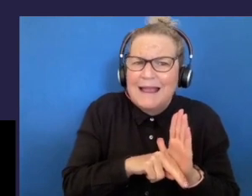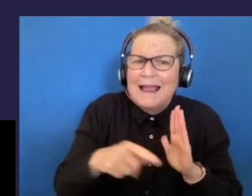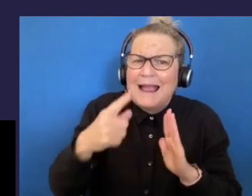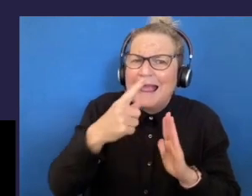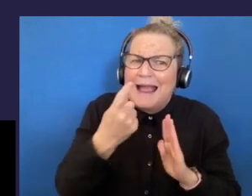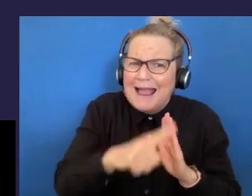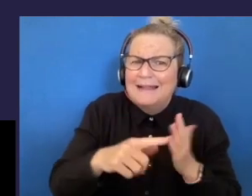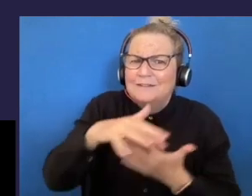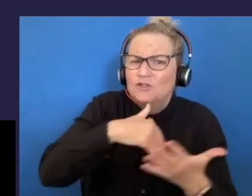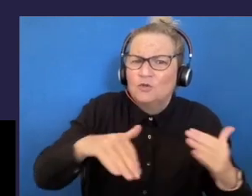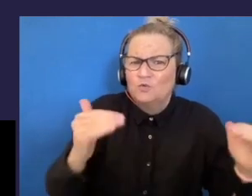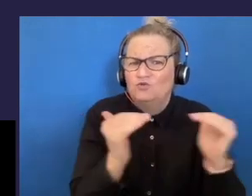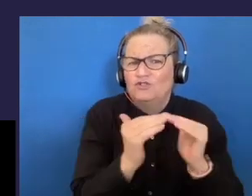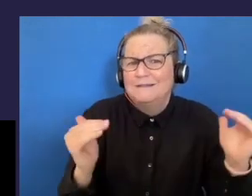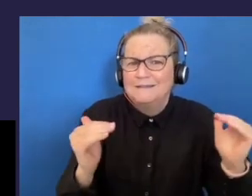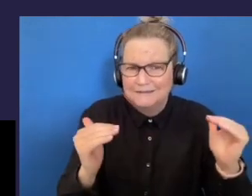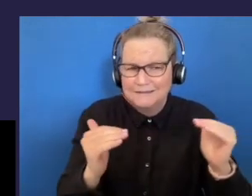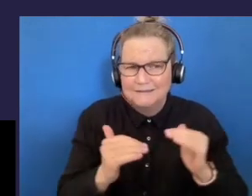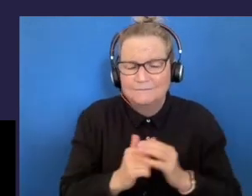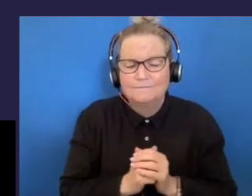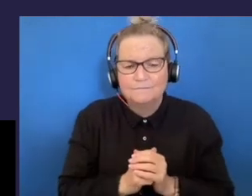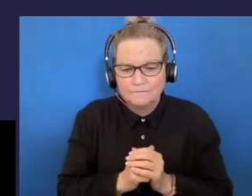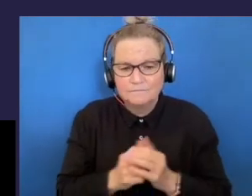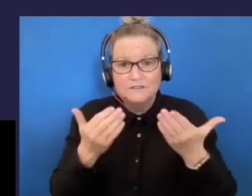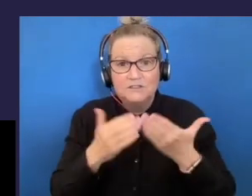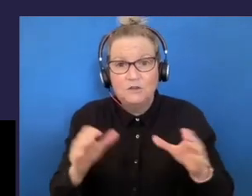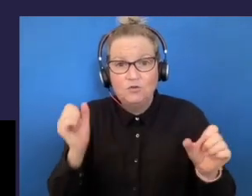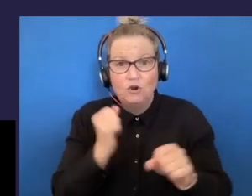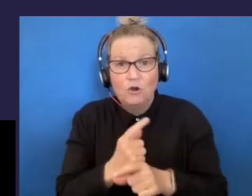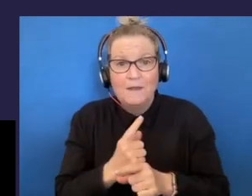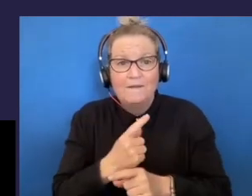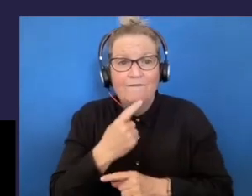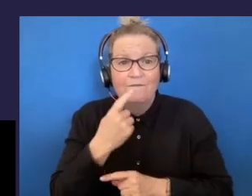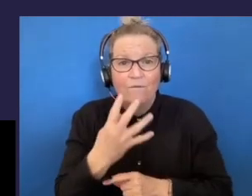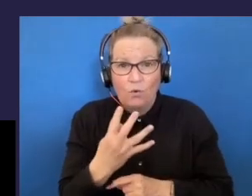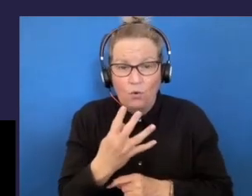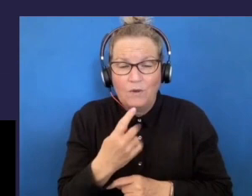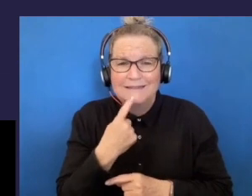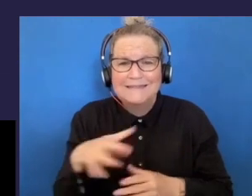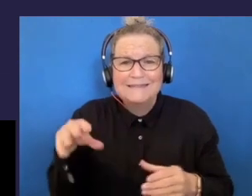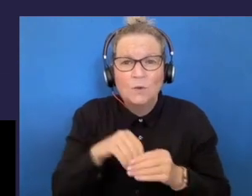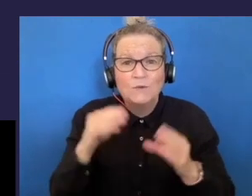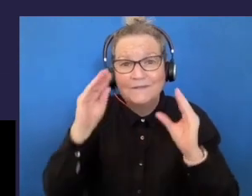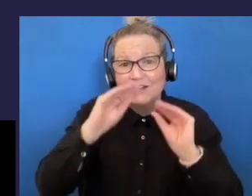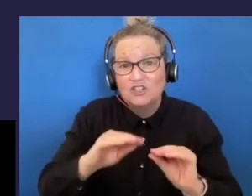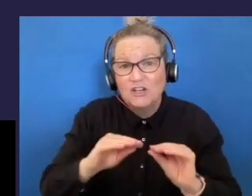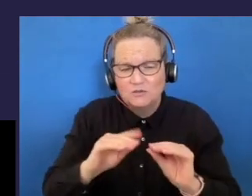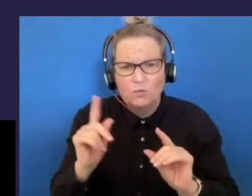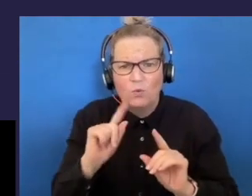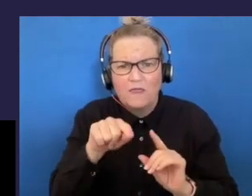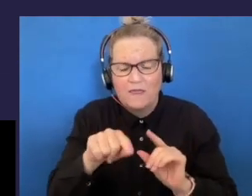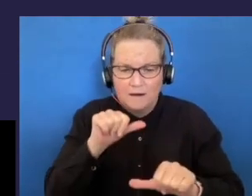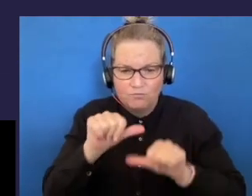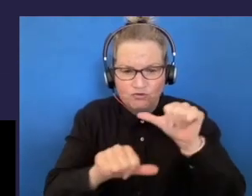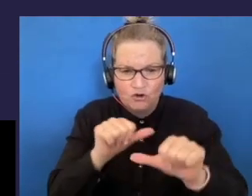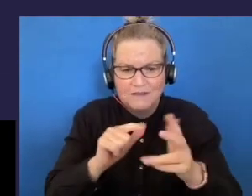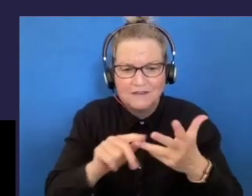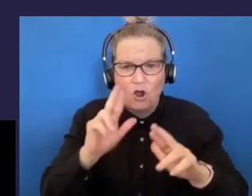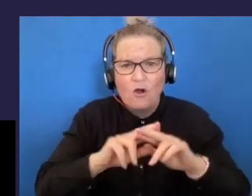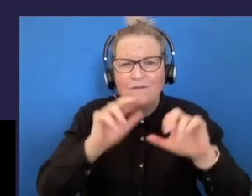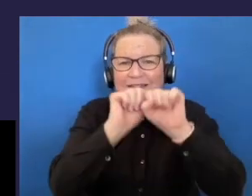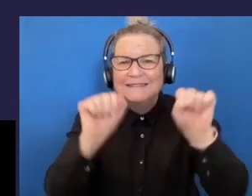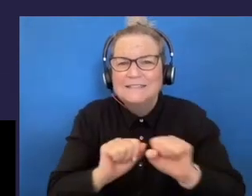As mentioned, general comment four defines inclusive education as, and I quote, a process of systemic reform,